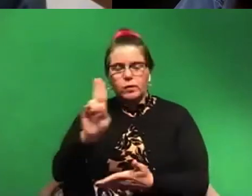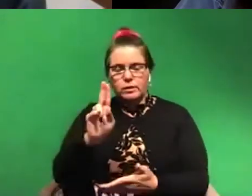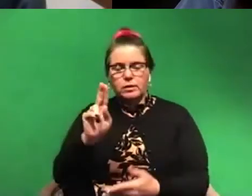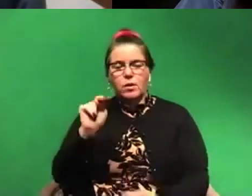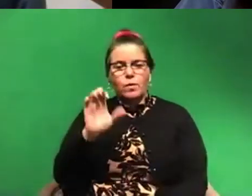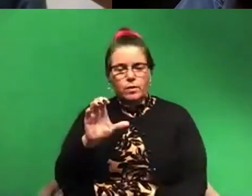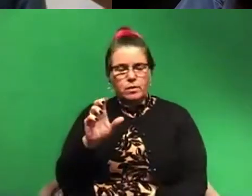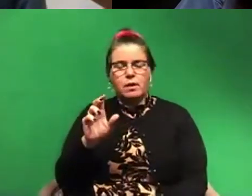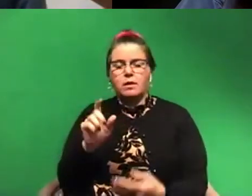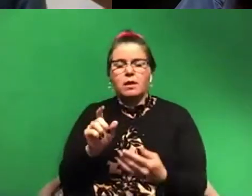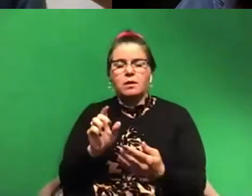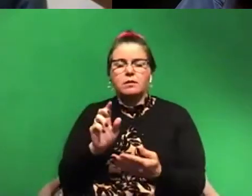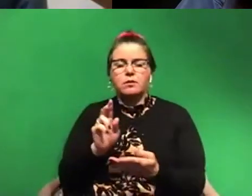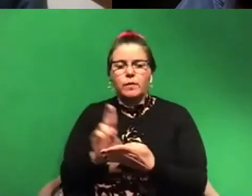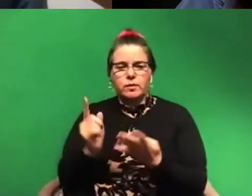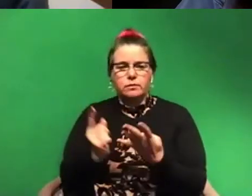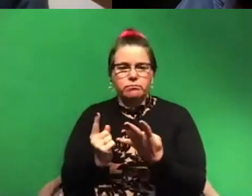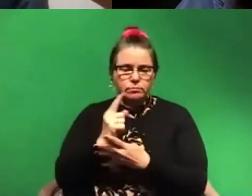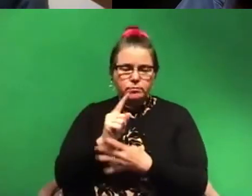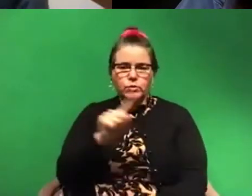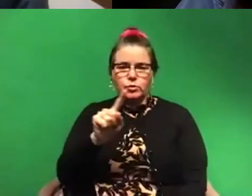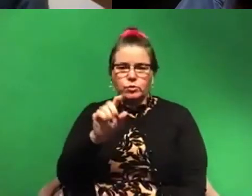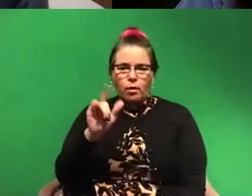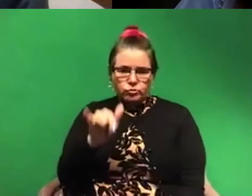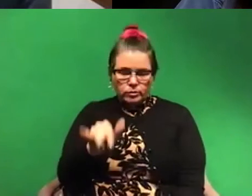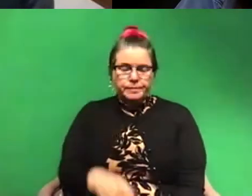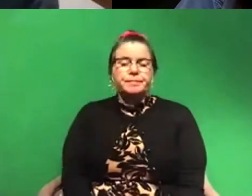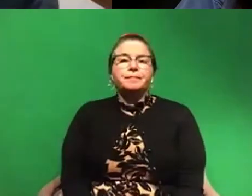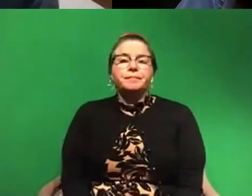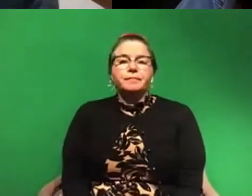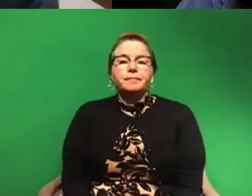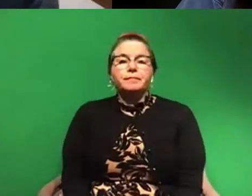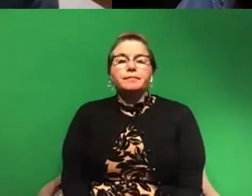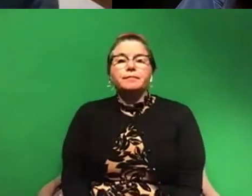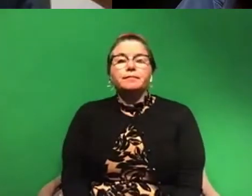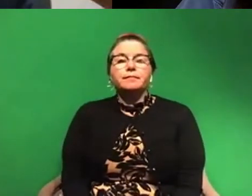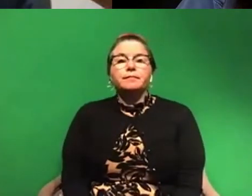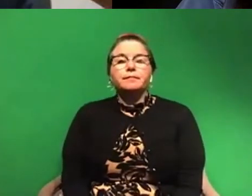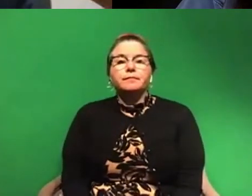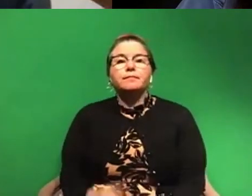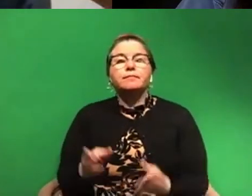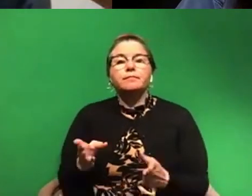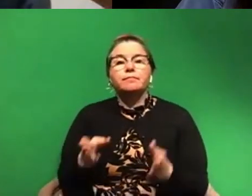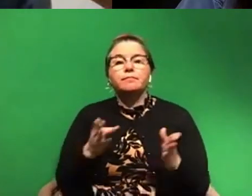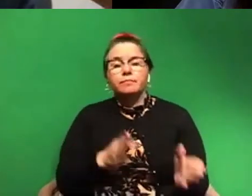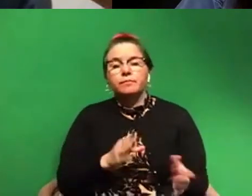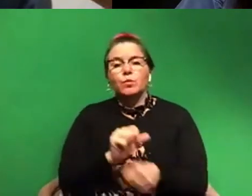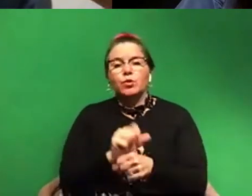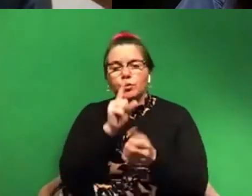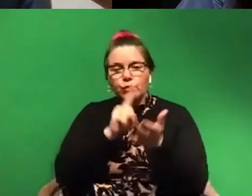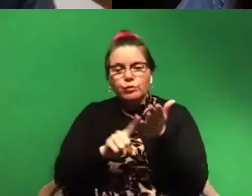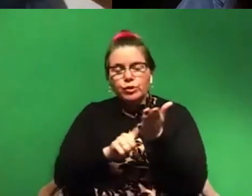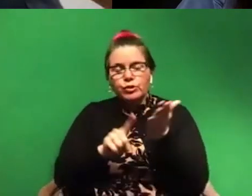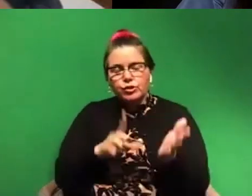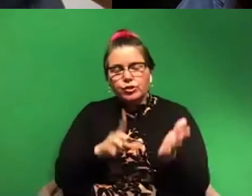uh, degree in zoology there. And then I did, I worked as a researcher in a research technician at university